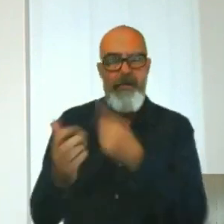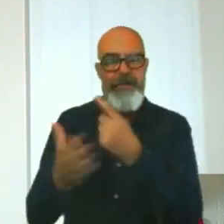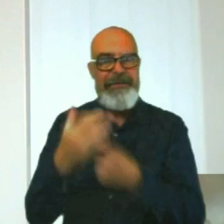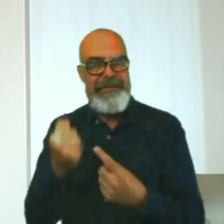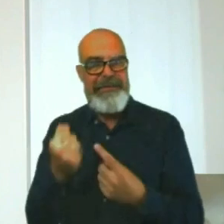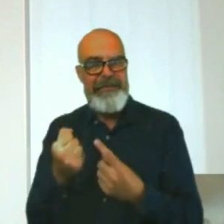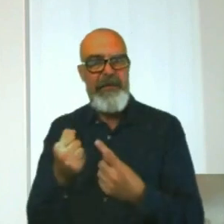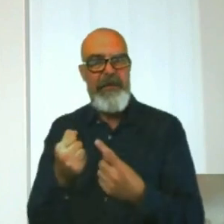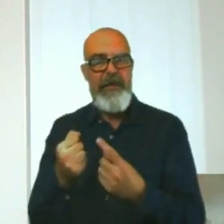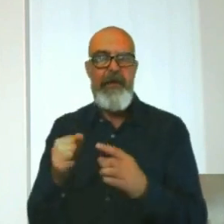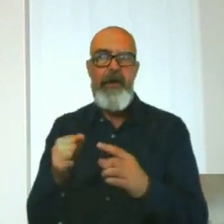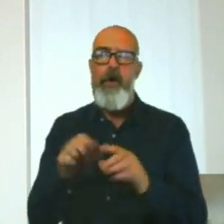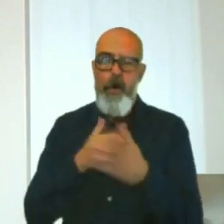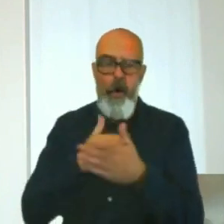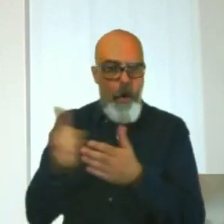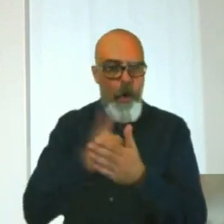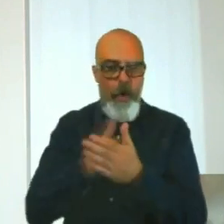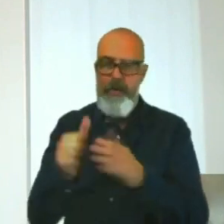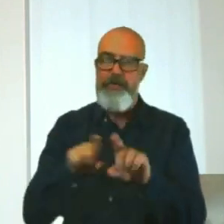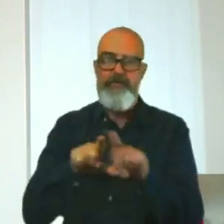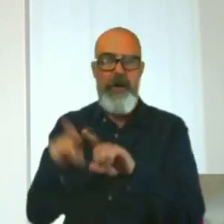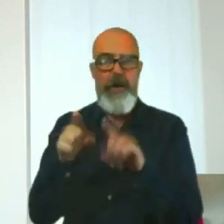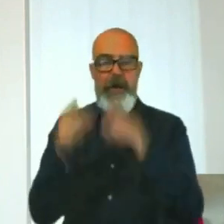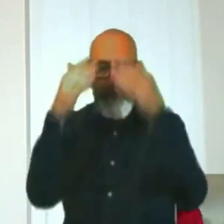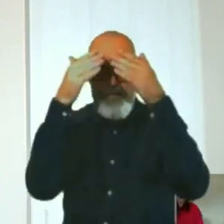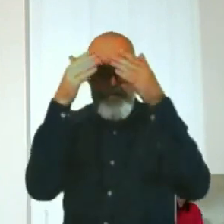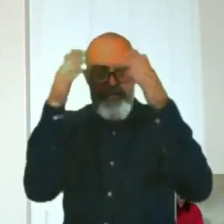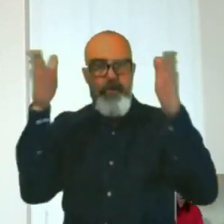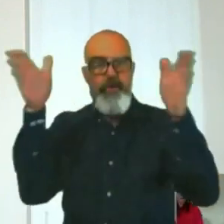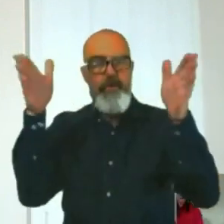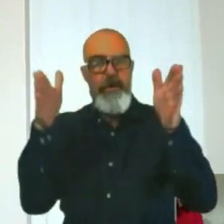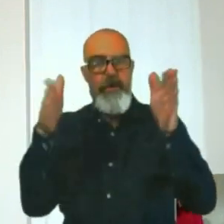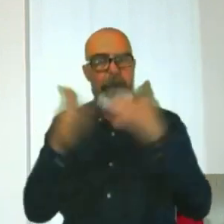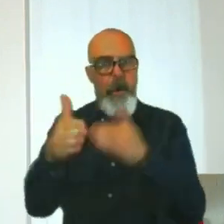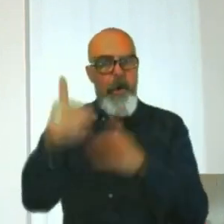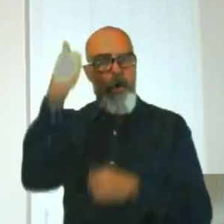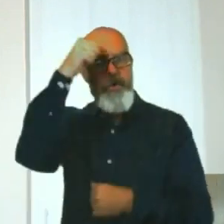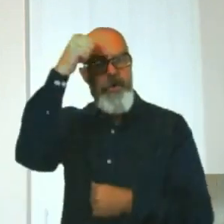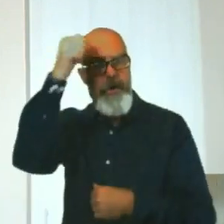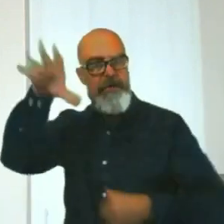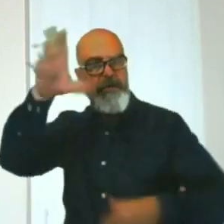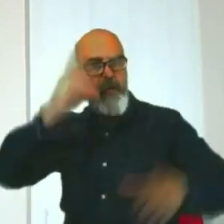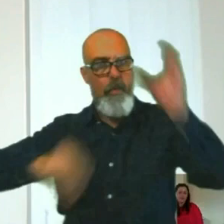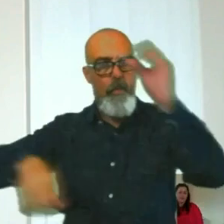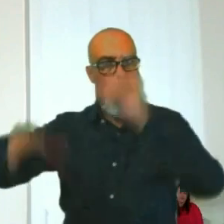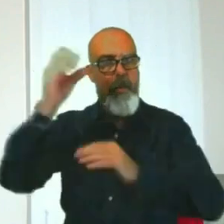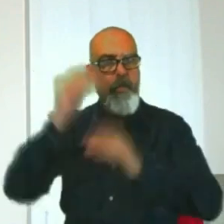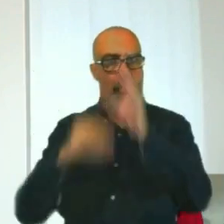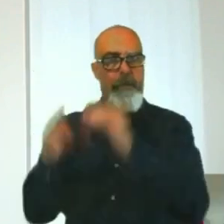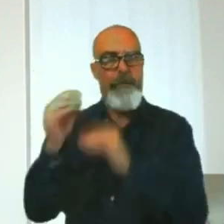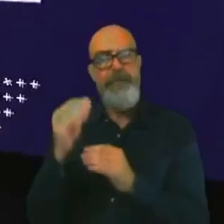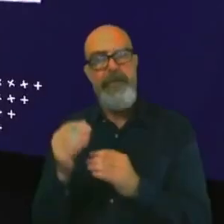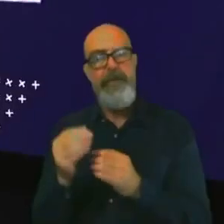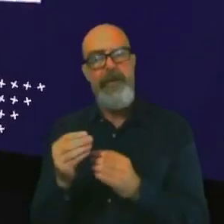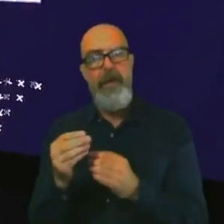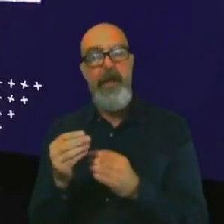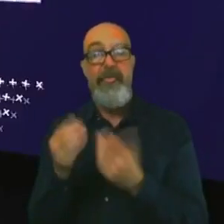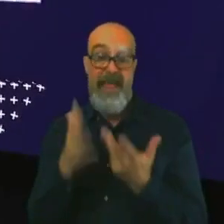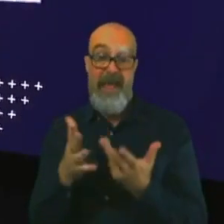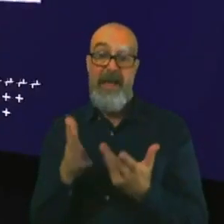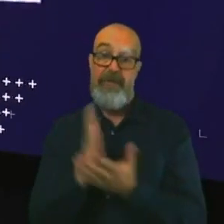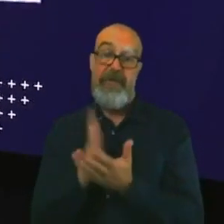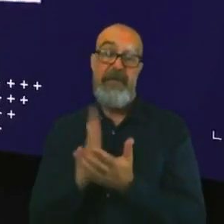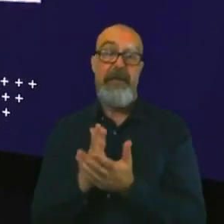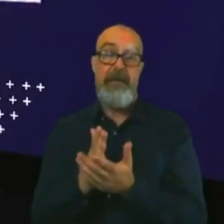knowledge as possible, which for me is more of an internal inspiration. But I am taking that forward in my role. Yeah. And, you know,